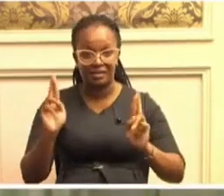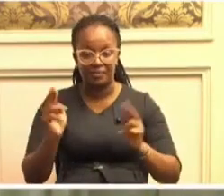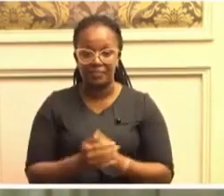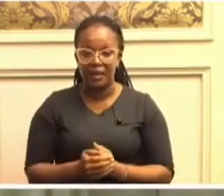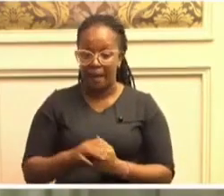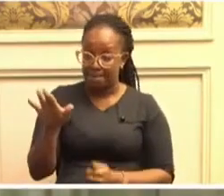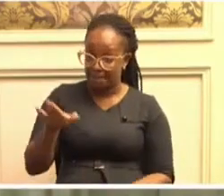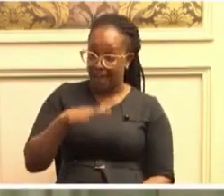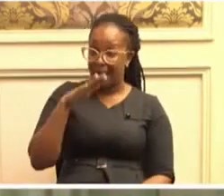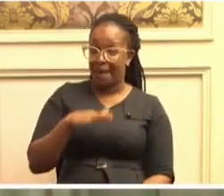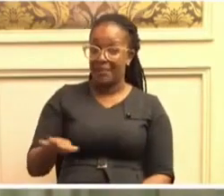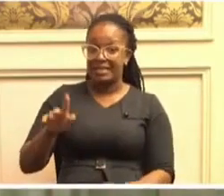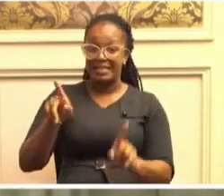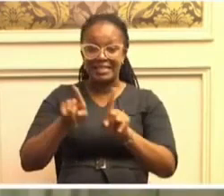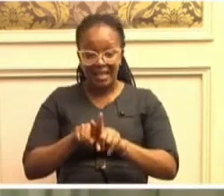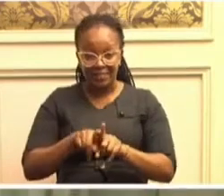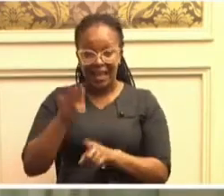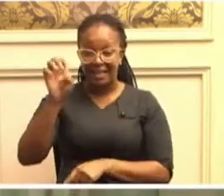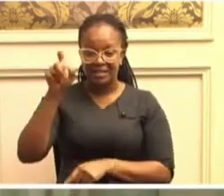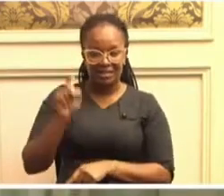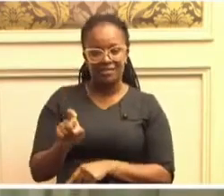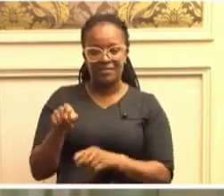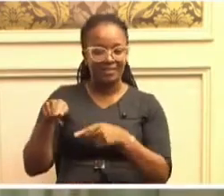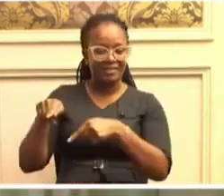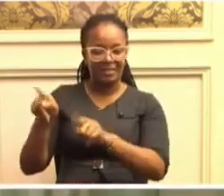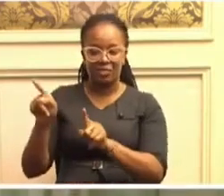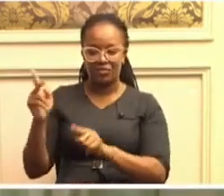Parliament and executive are not.